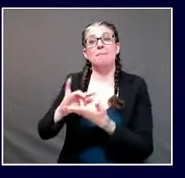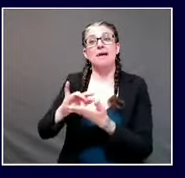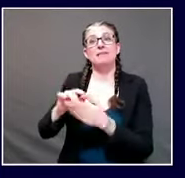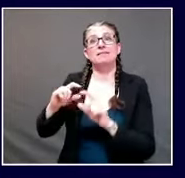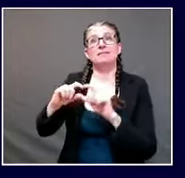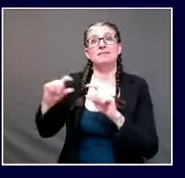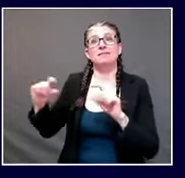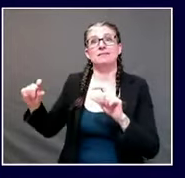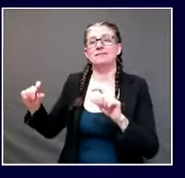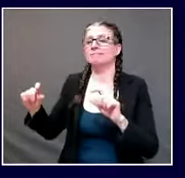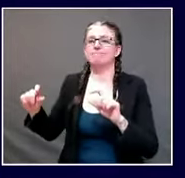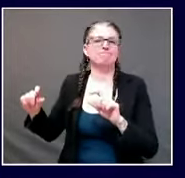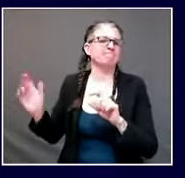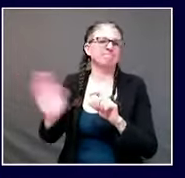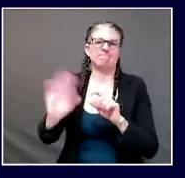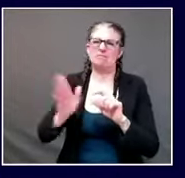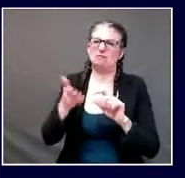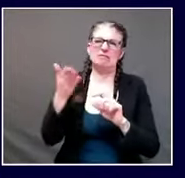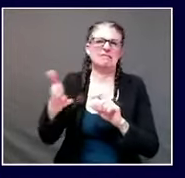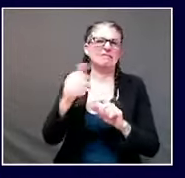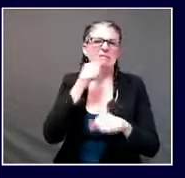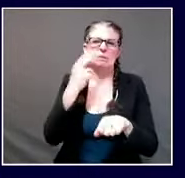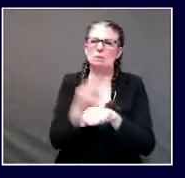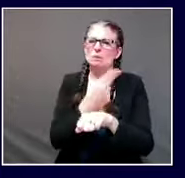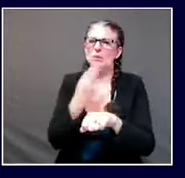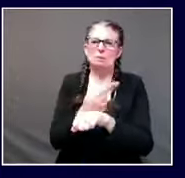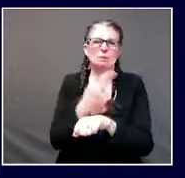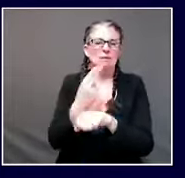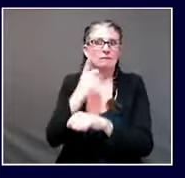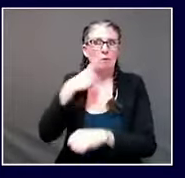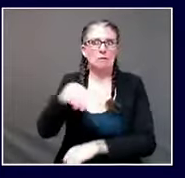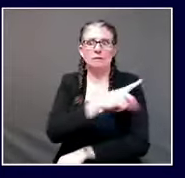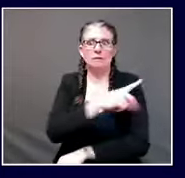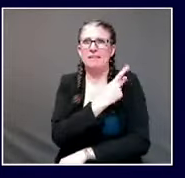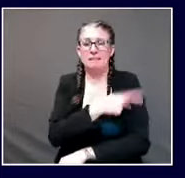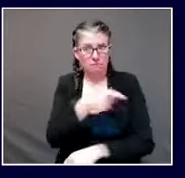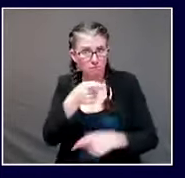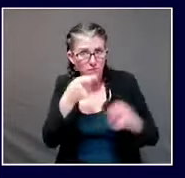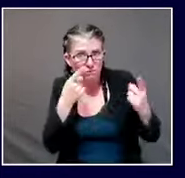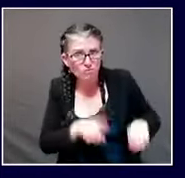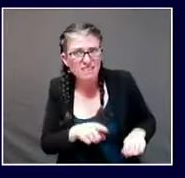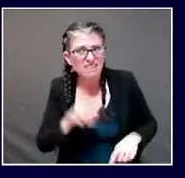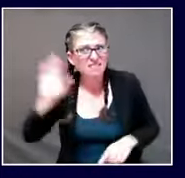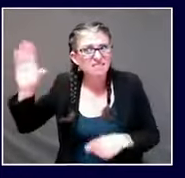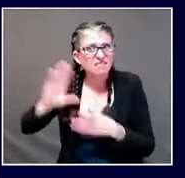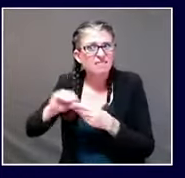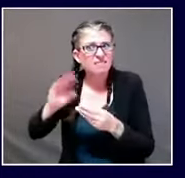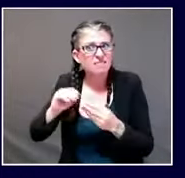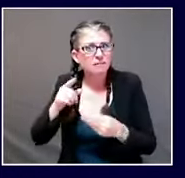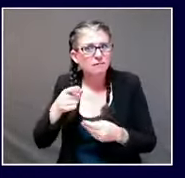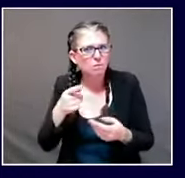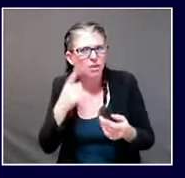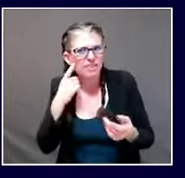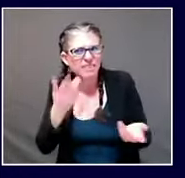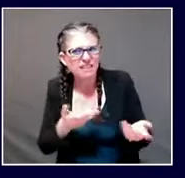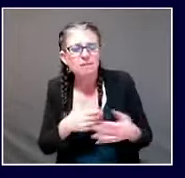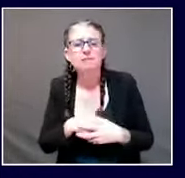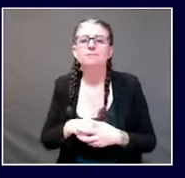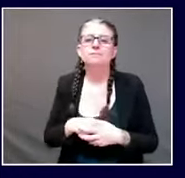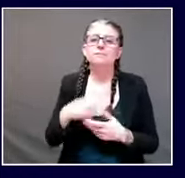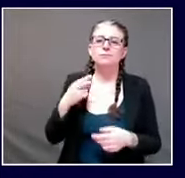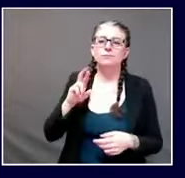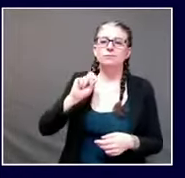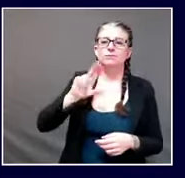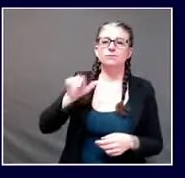was looking at slightly different endpoints or so-called clinical goals than what the us fda and researchers in the united